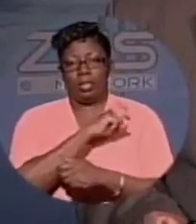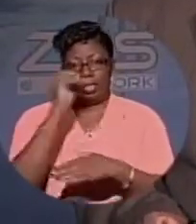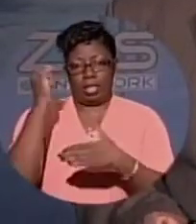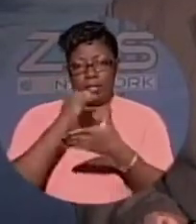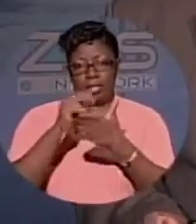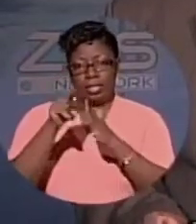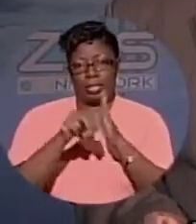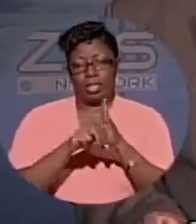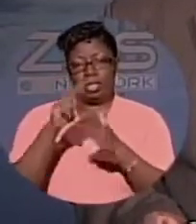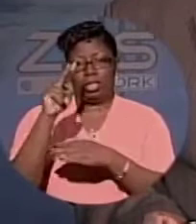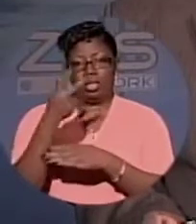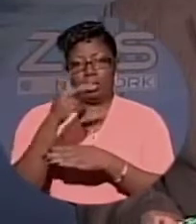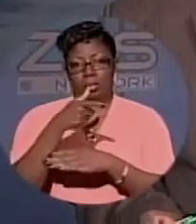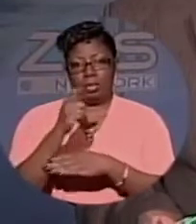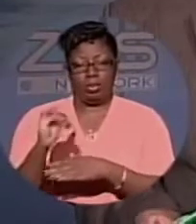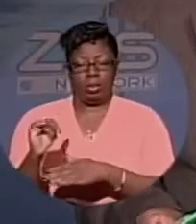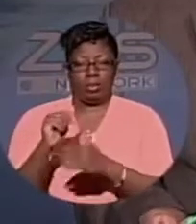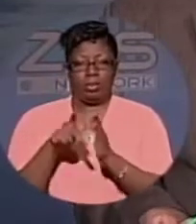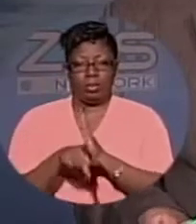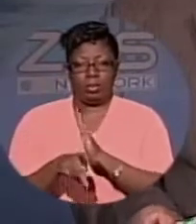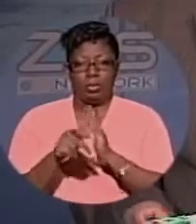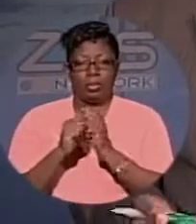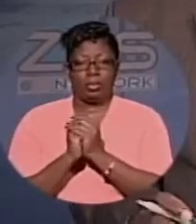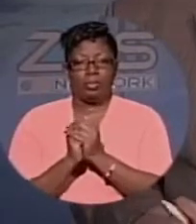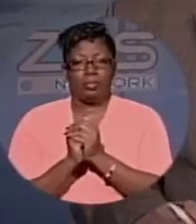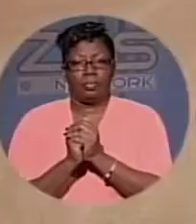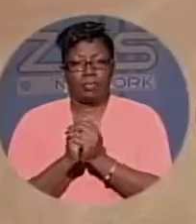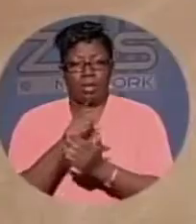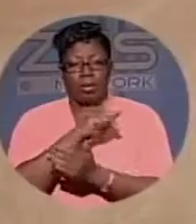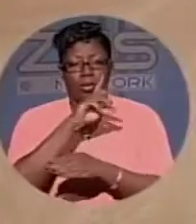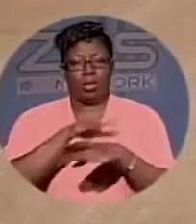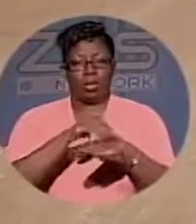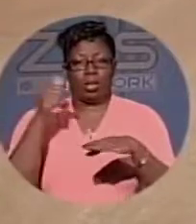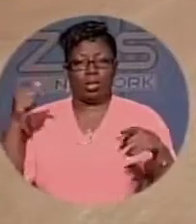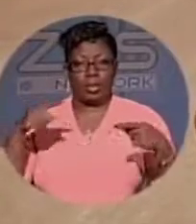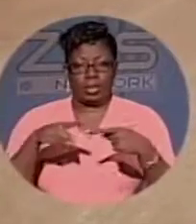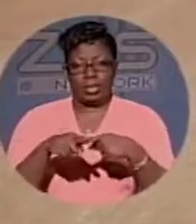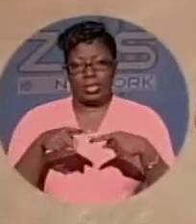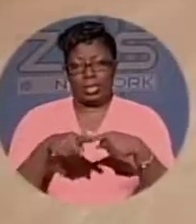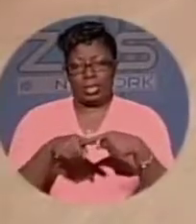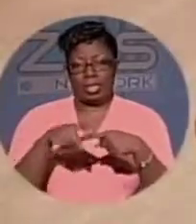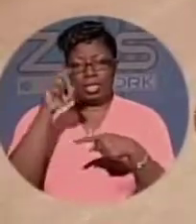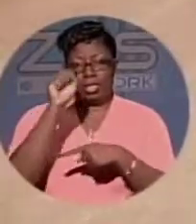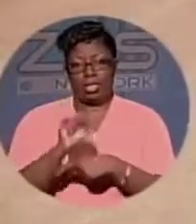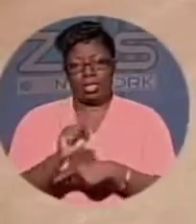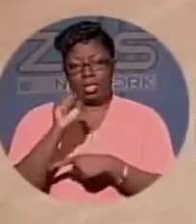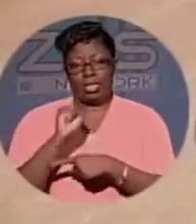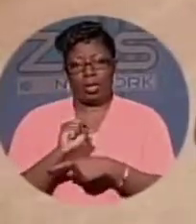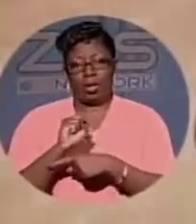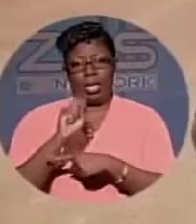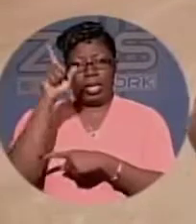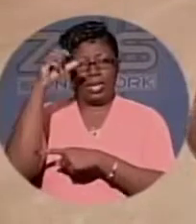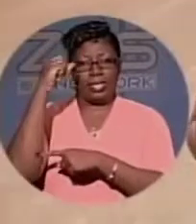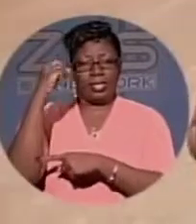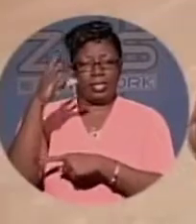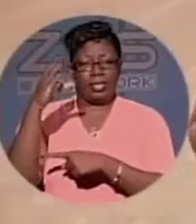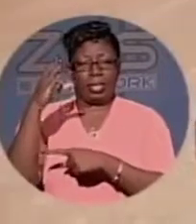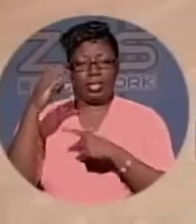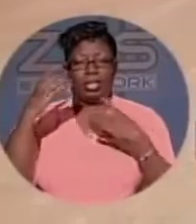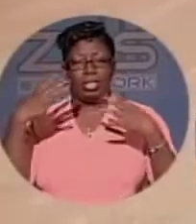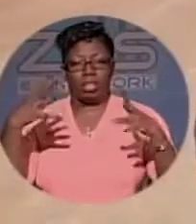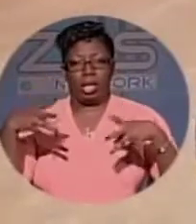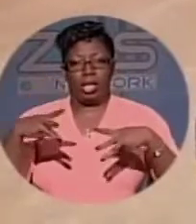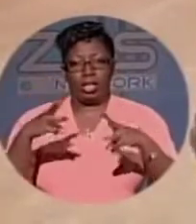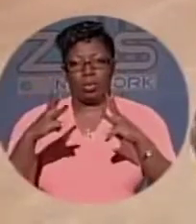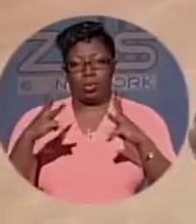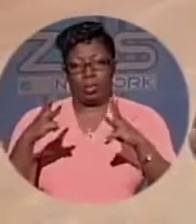into those double murders. Police were called to the intersection of Sunward South and Sunshine Way in the Sunshine Park area